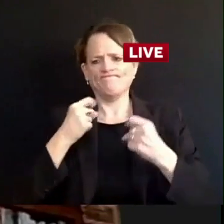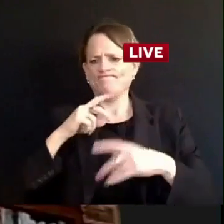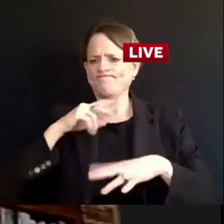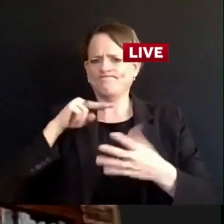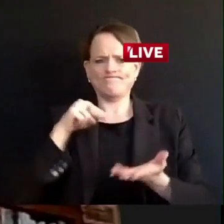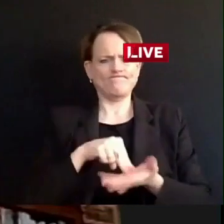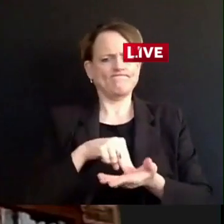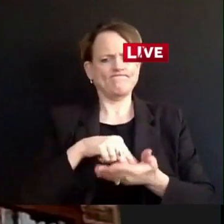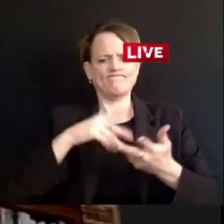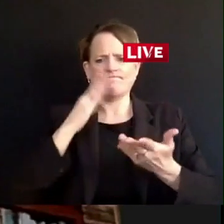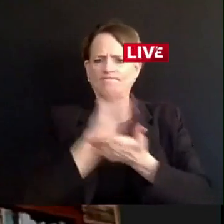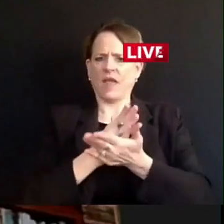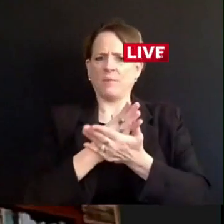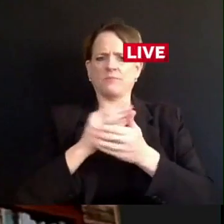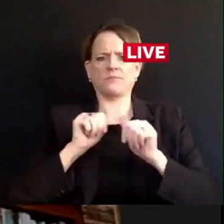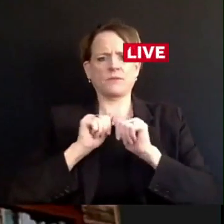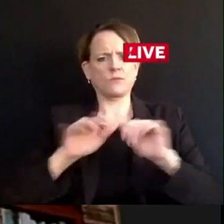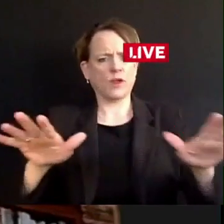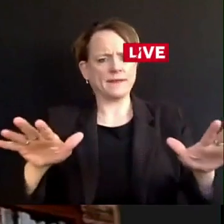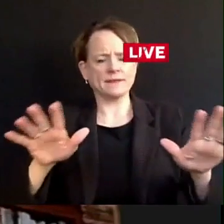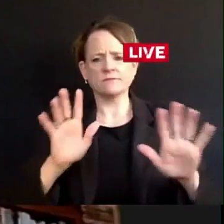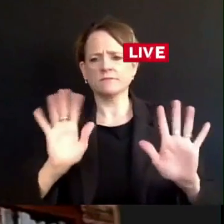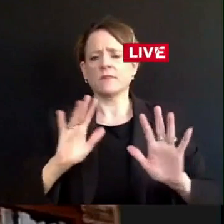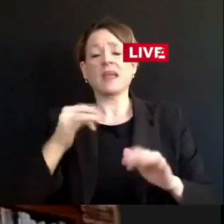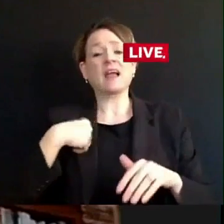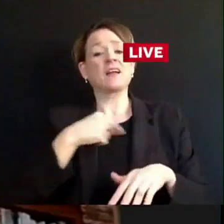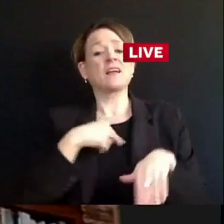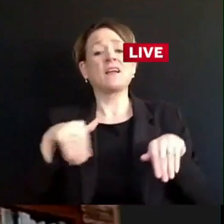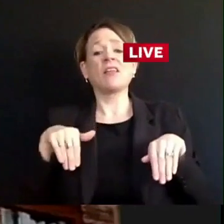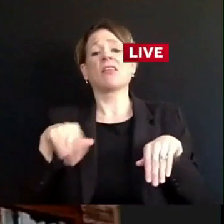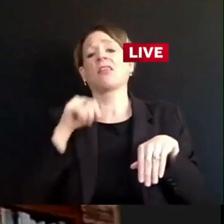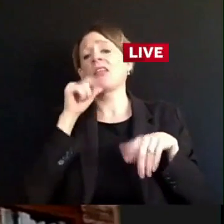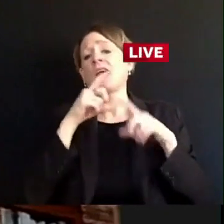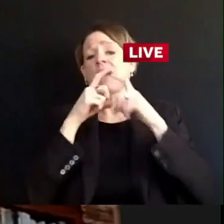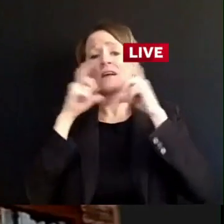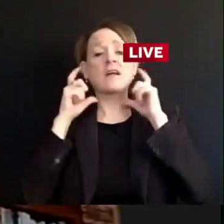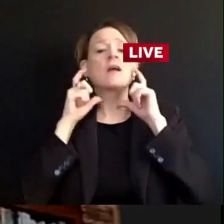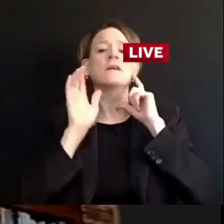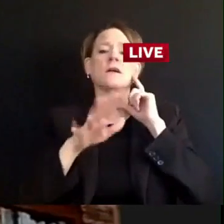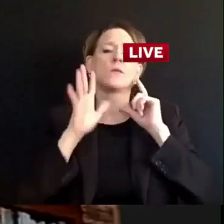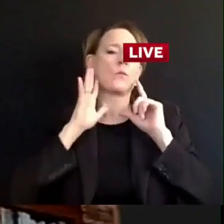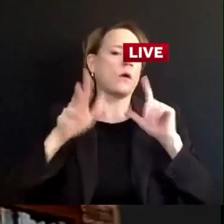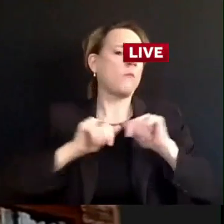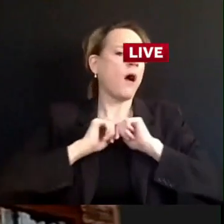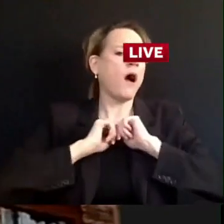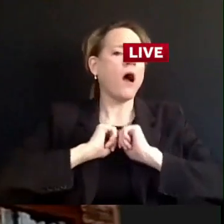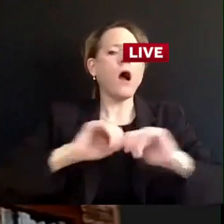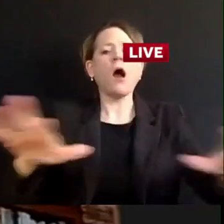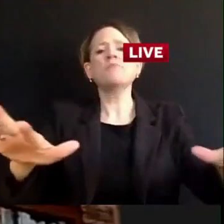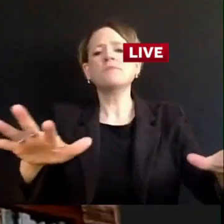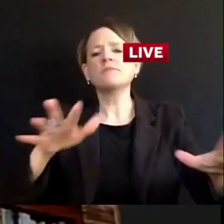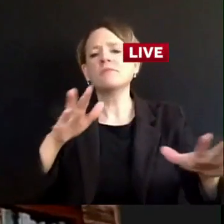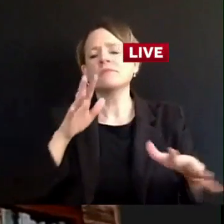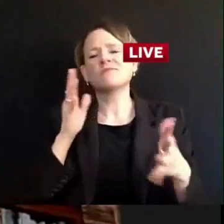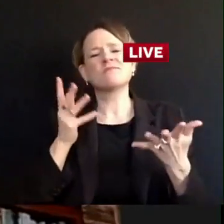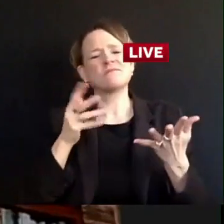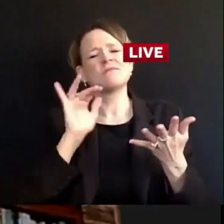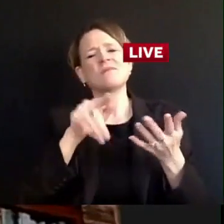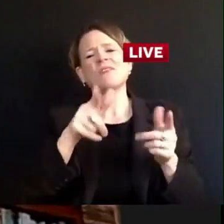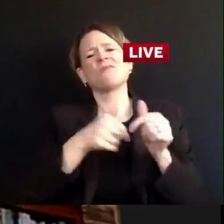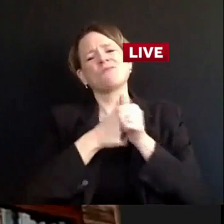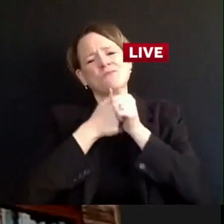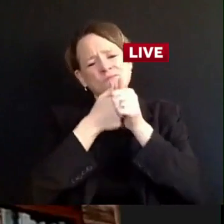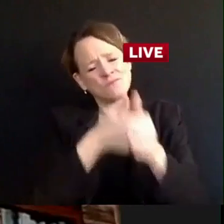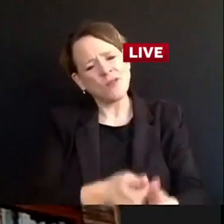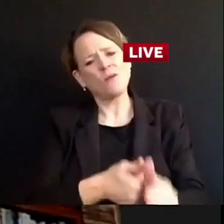understand we can actually turn the corner, we can do the things. It's been shown in many other places that even when infection